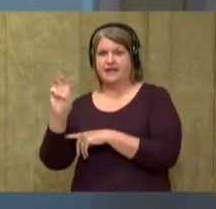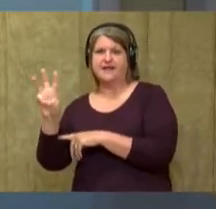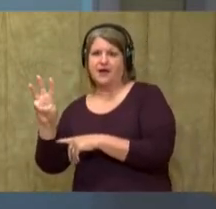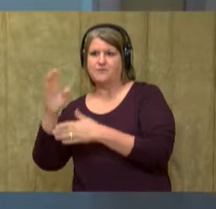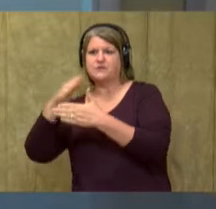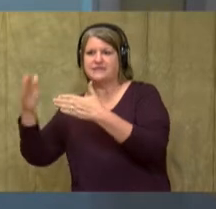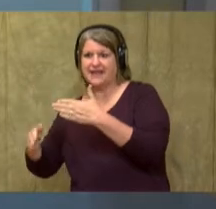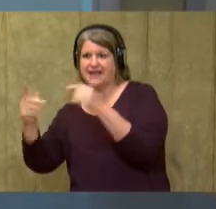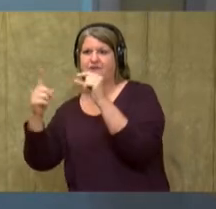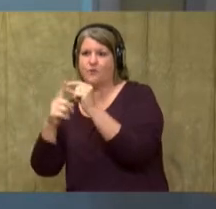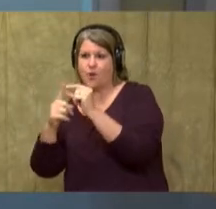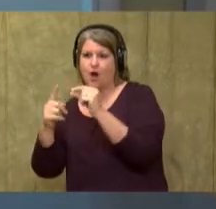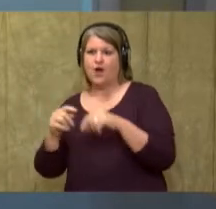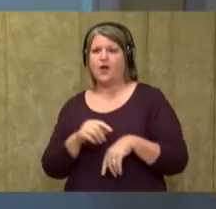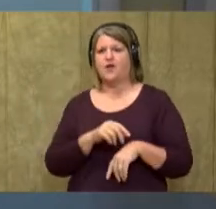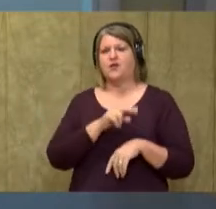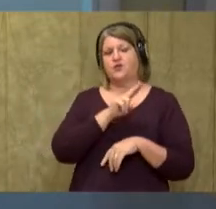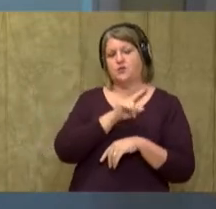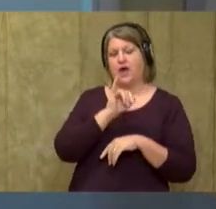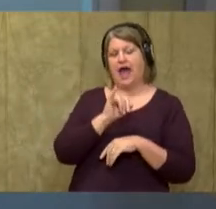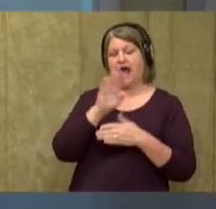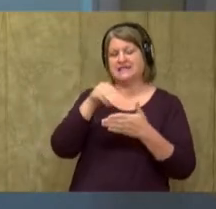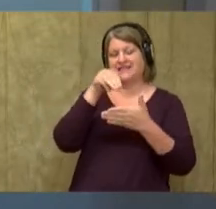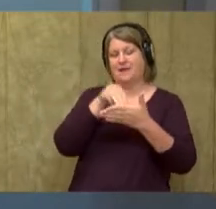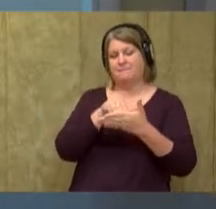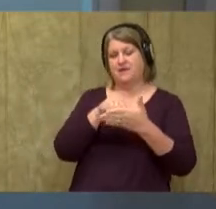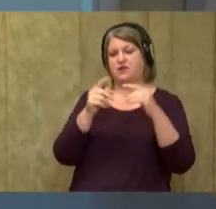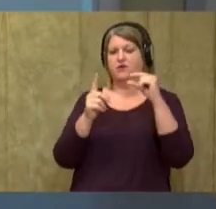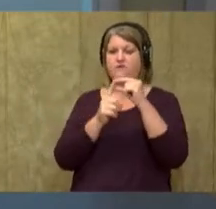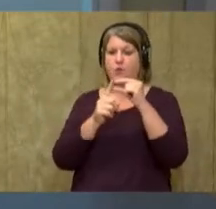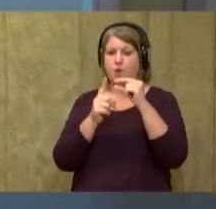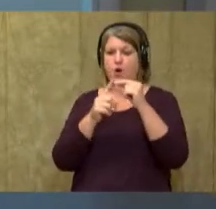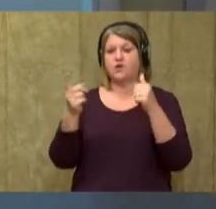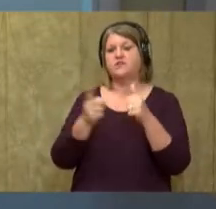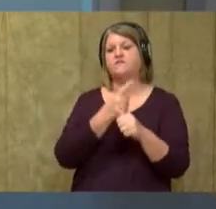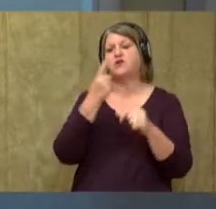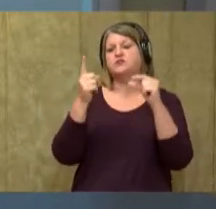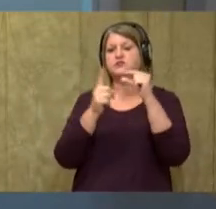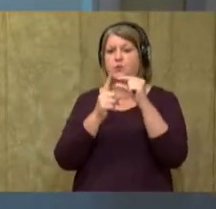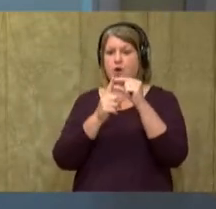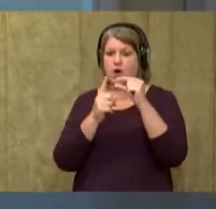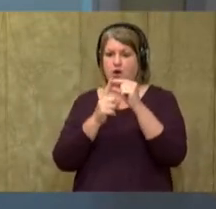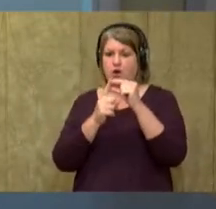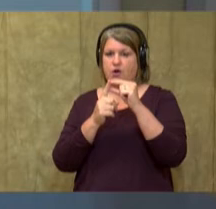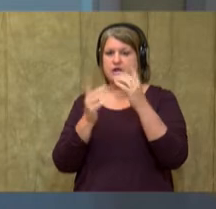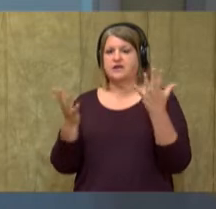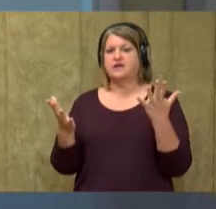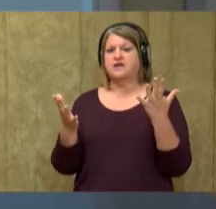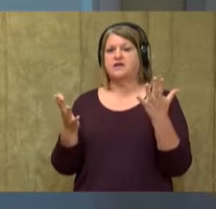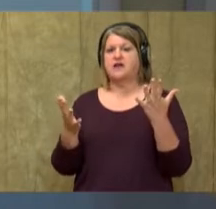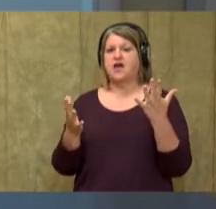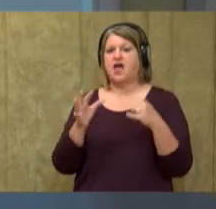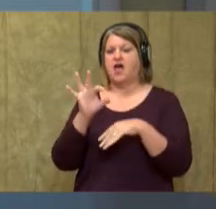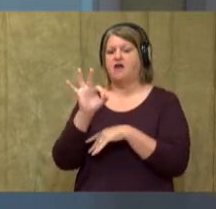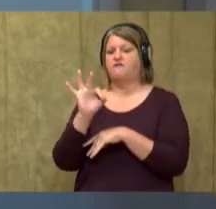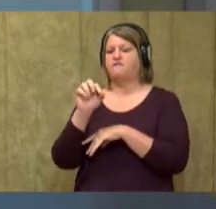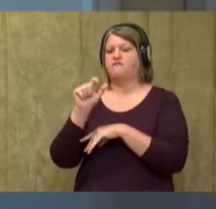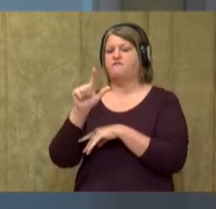in the middle. Are you ready? Alright. Your first word is flu.